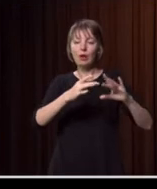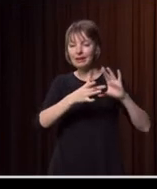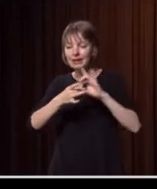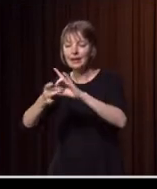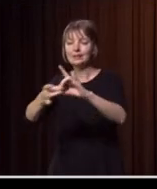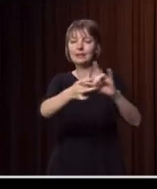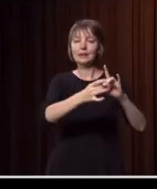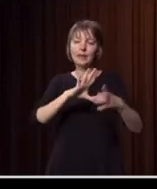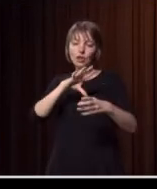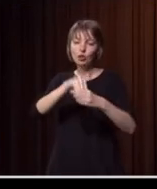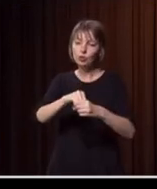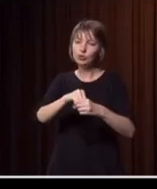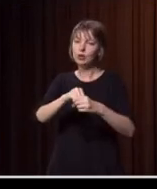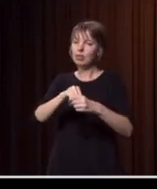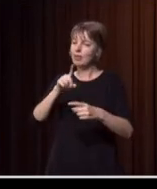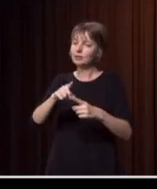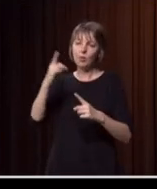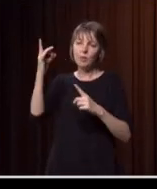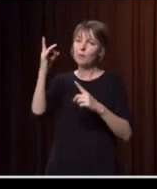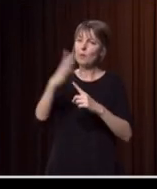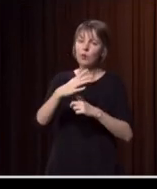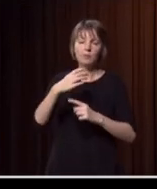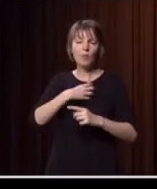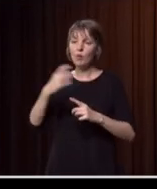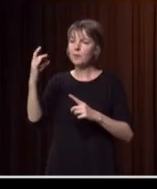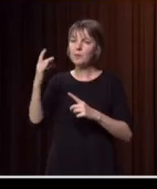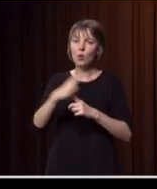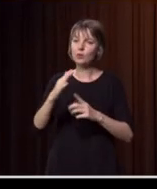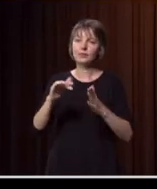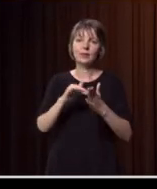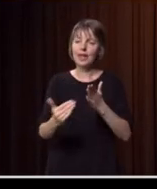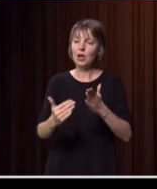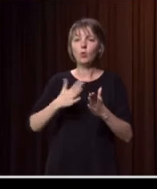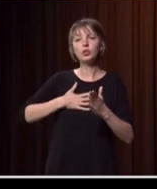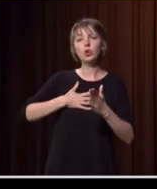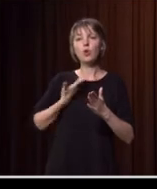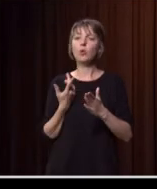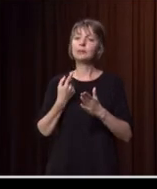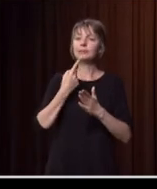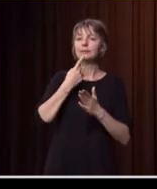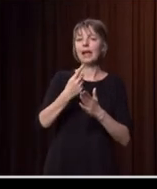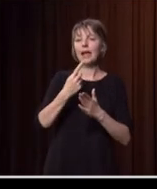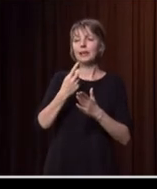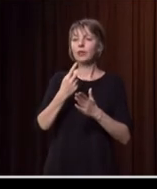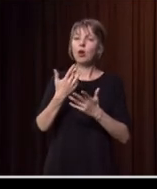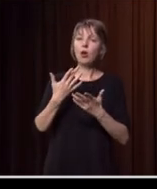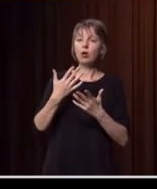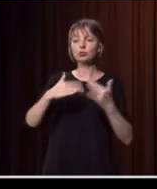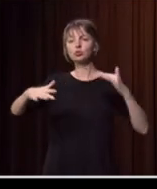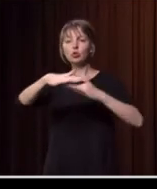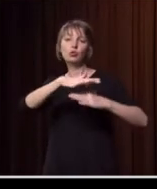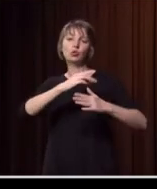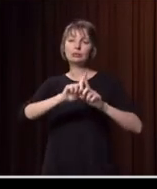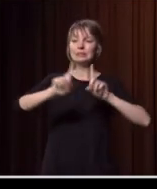reaching out for one another, looking out for one another is more important than ever. So the last thing we want is to exacerbate loneliness or depression or